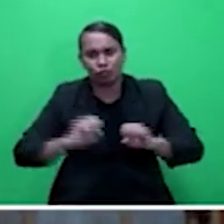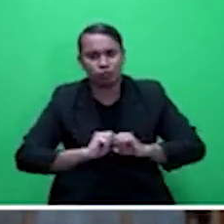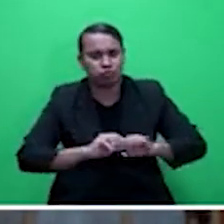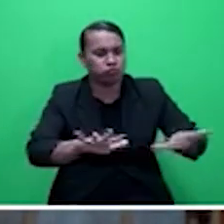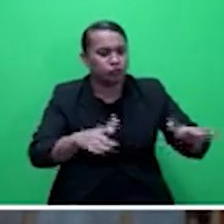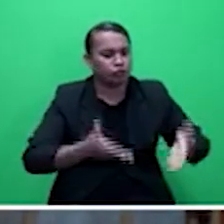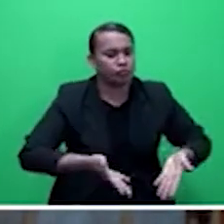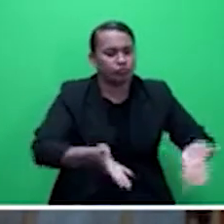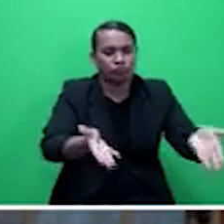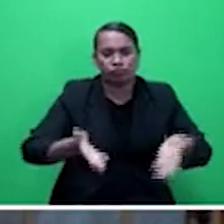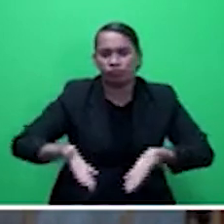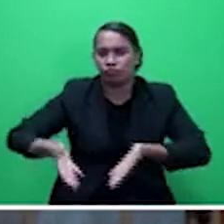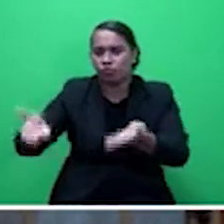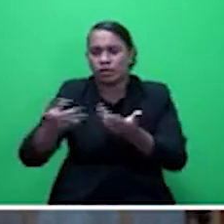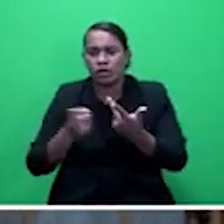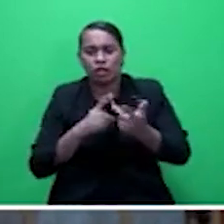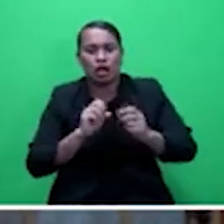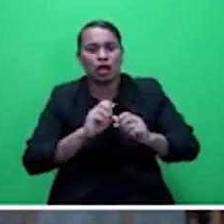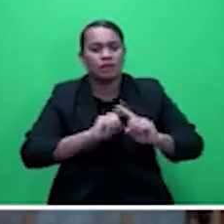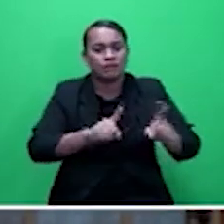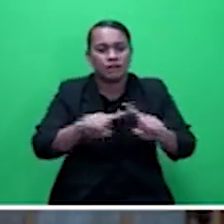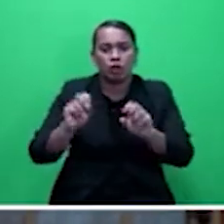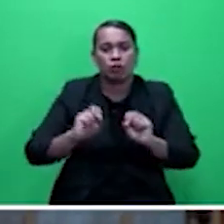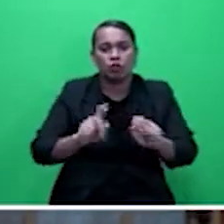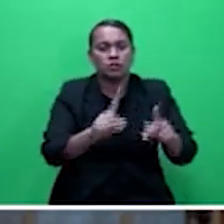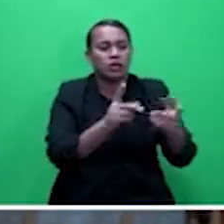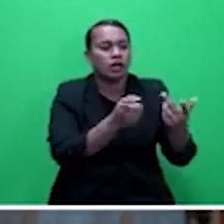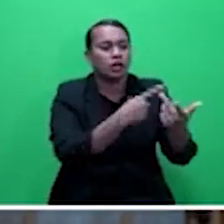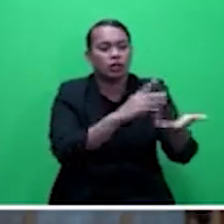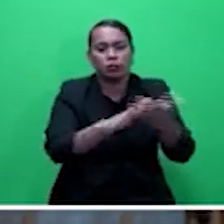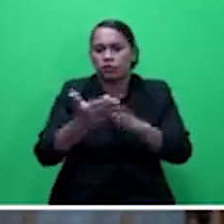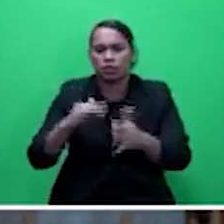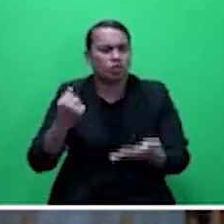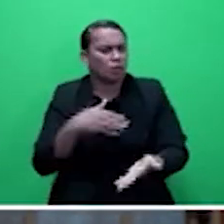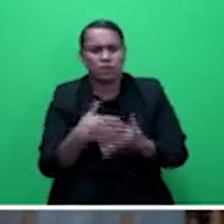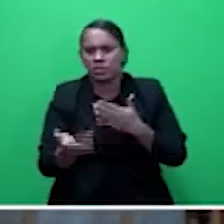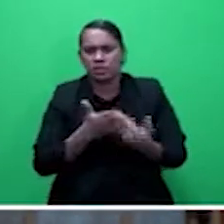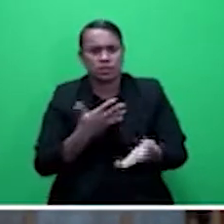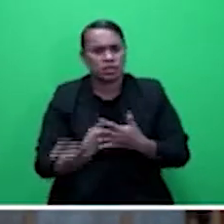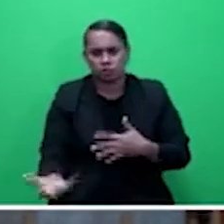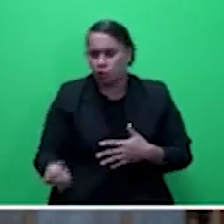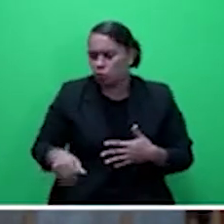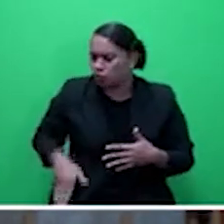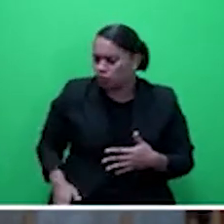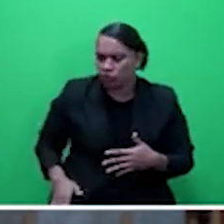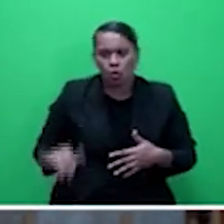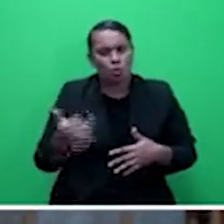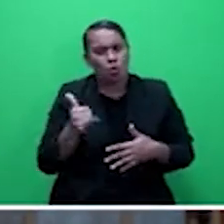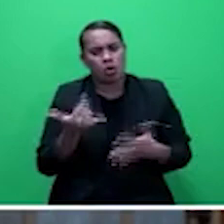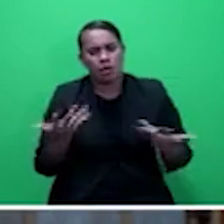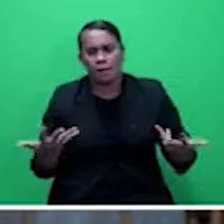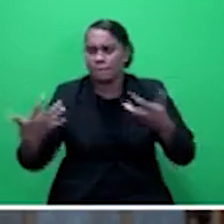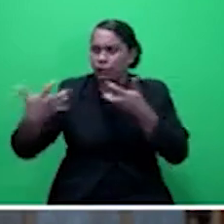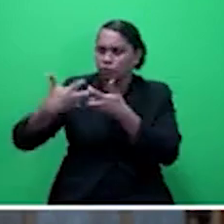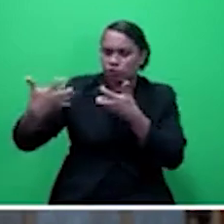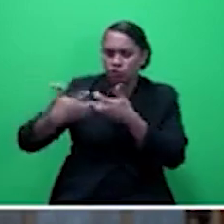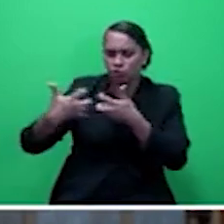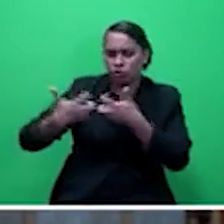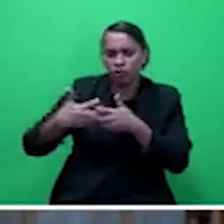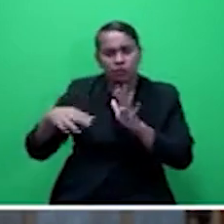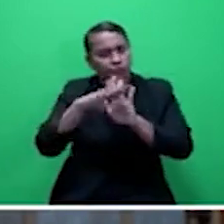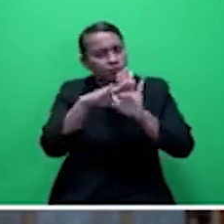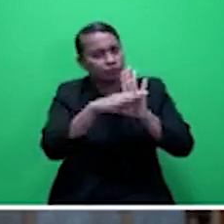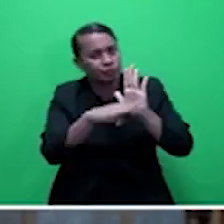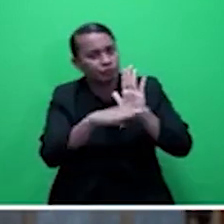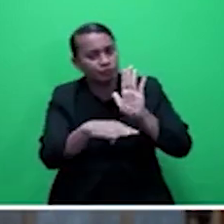irrespective of income or the compliance insurance requirements that need to be in place. Again, that is an area